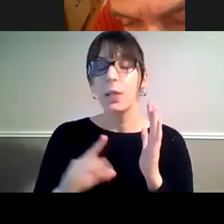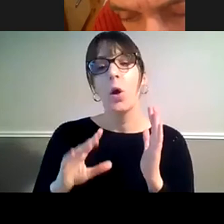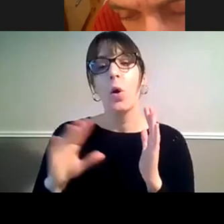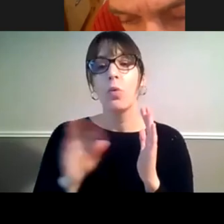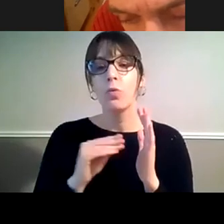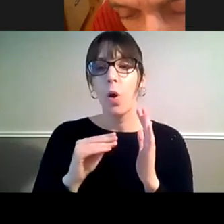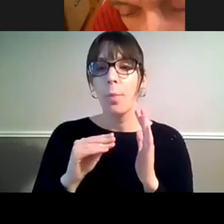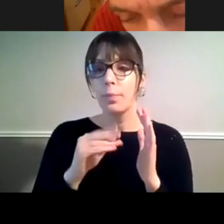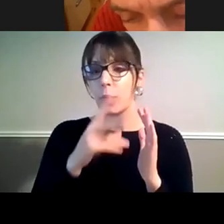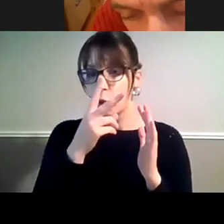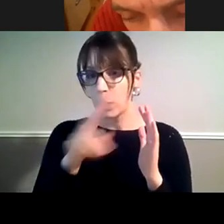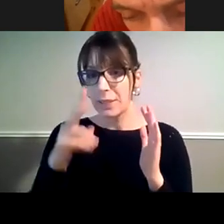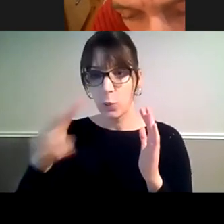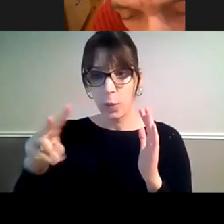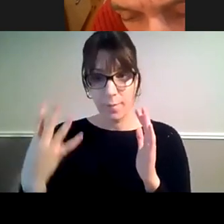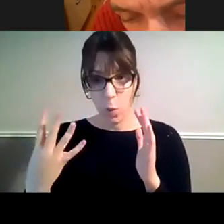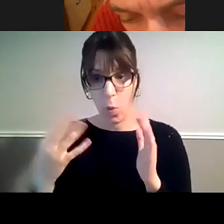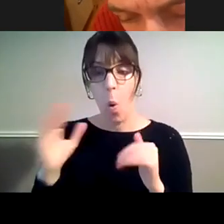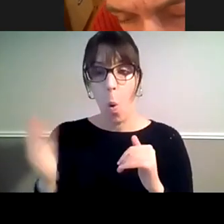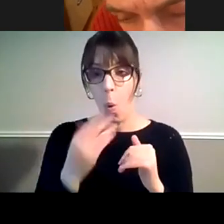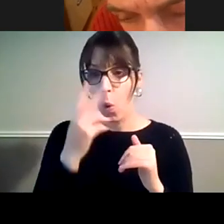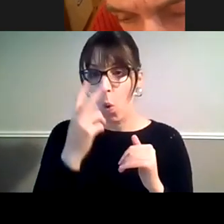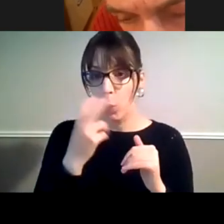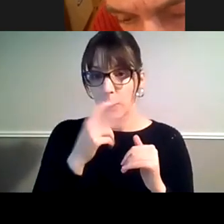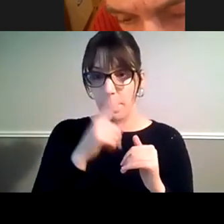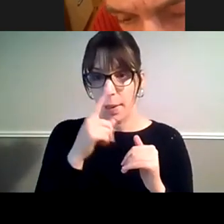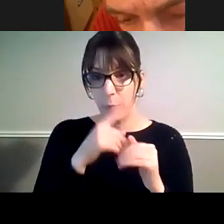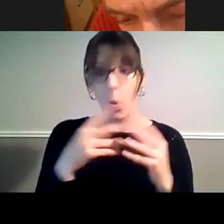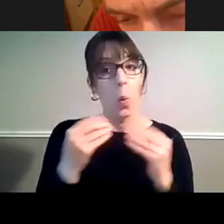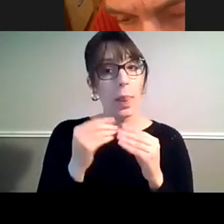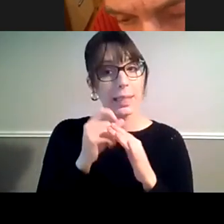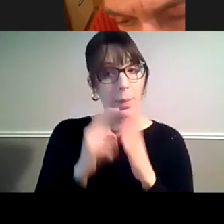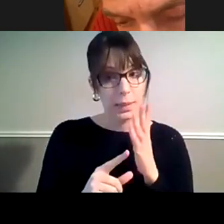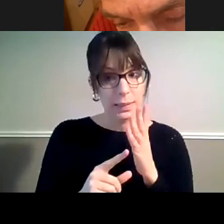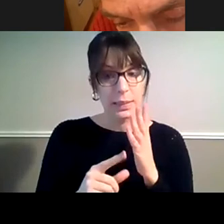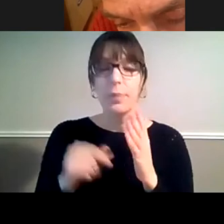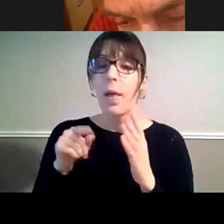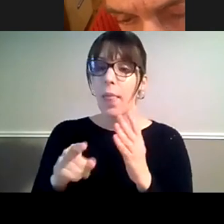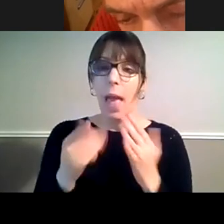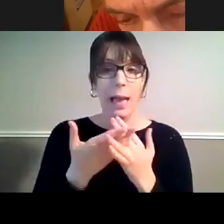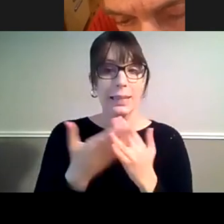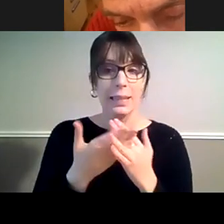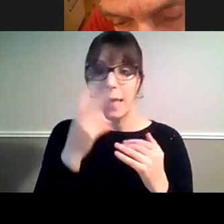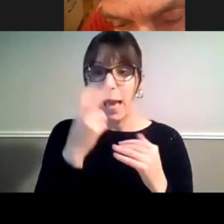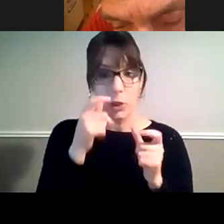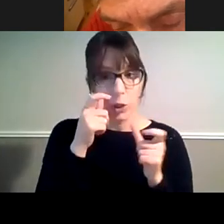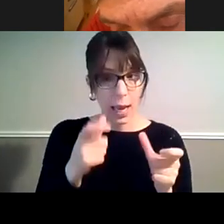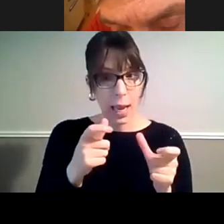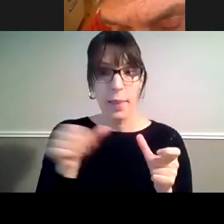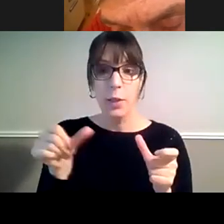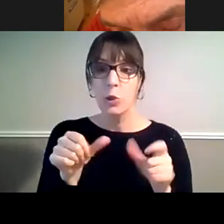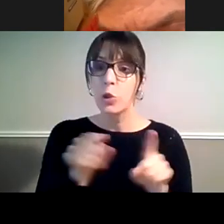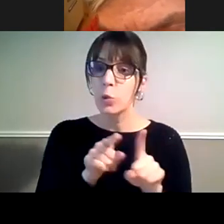three years away, all older people with disability who are accessing aged care should be able to access